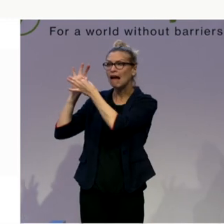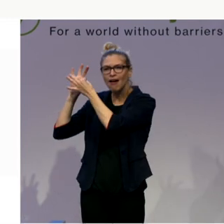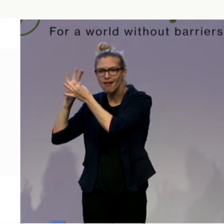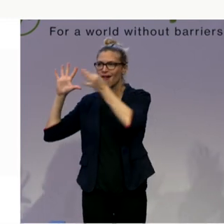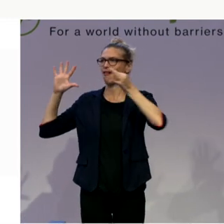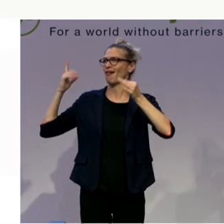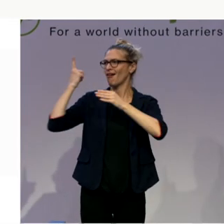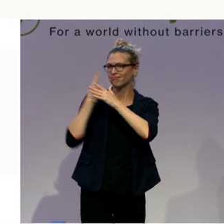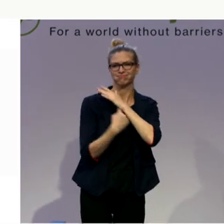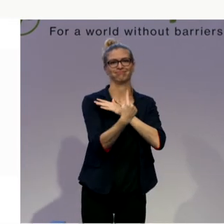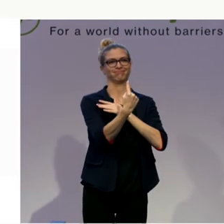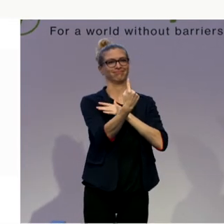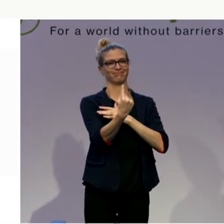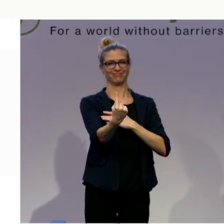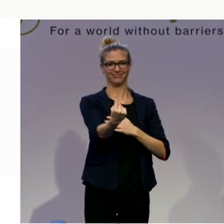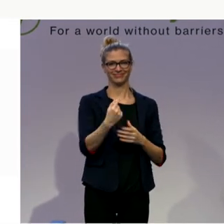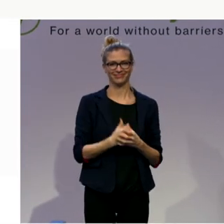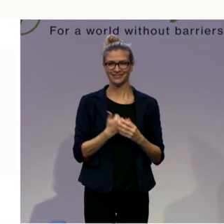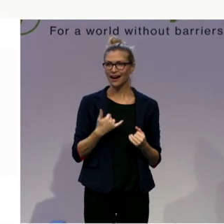And now, you can see them.